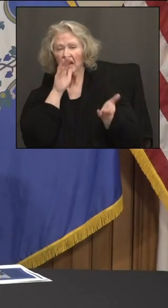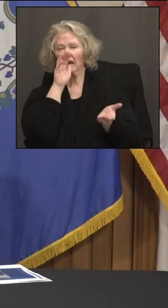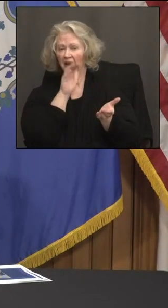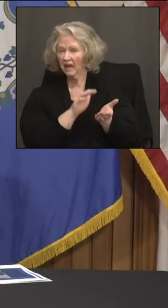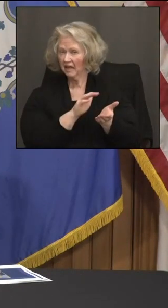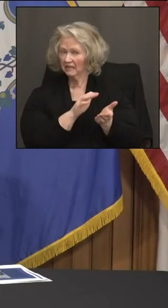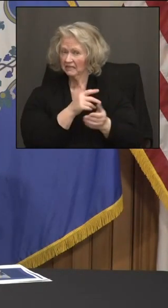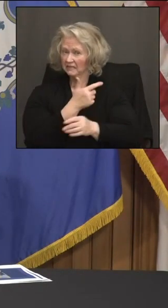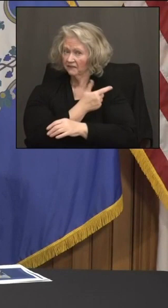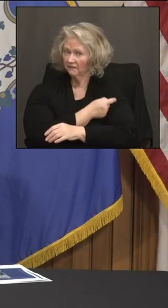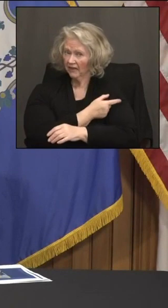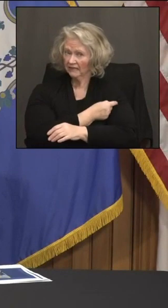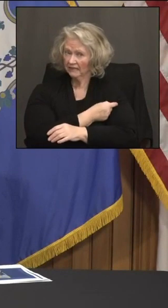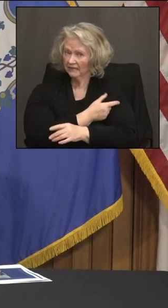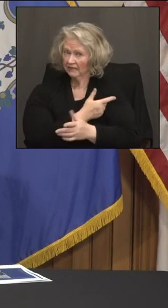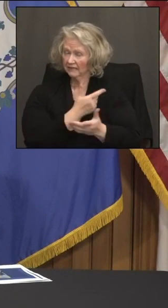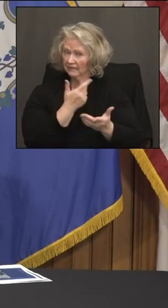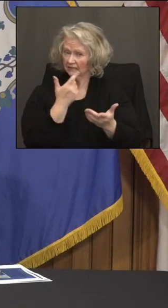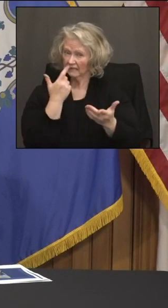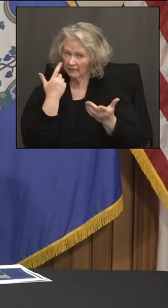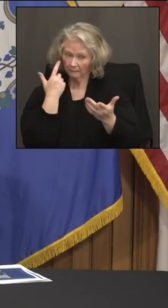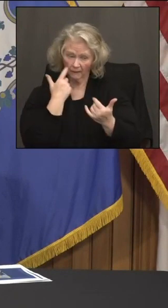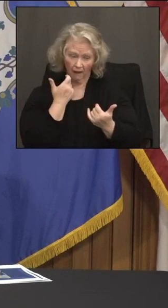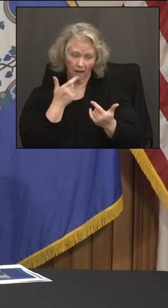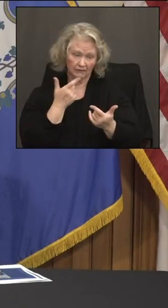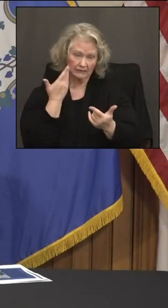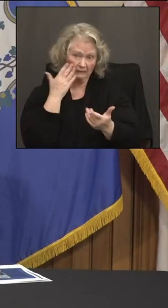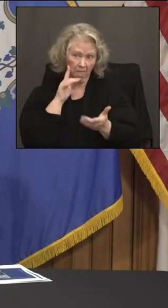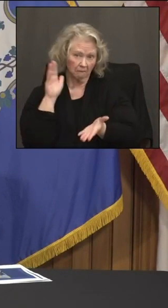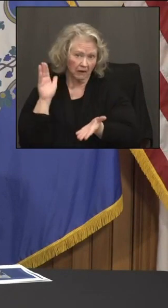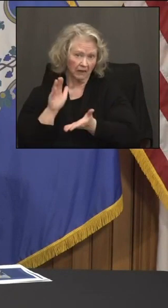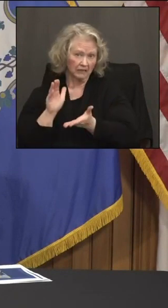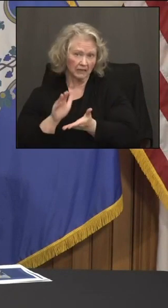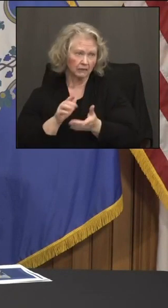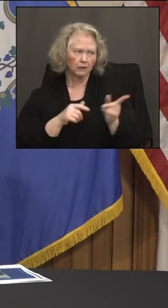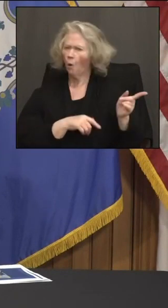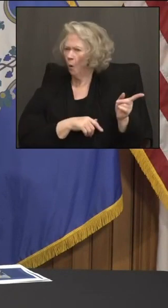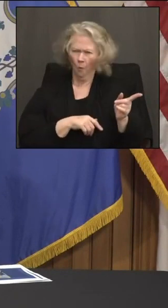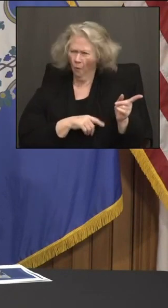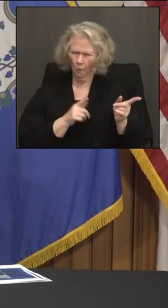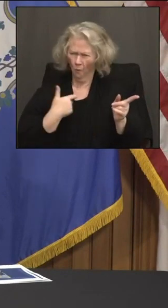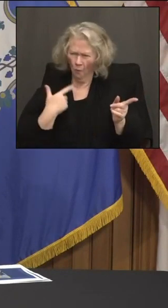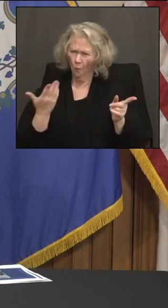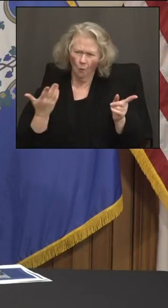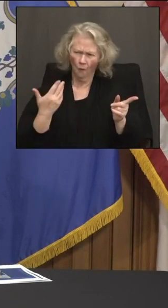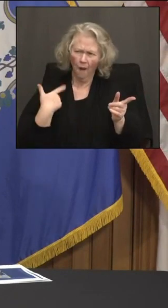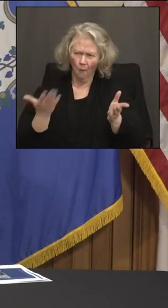feds due to starting to see this lag in demand? No, I want to pick up demand.